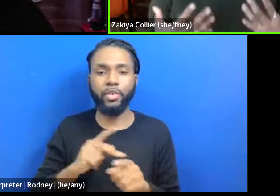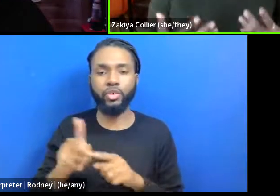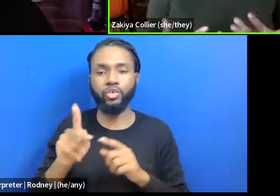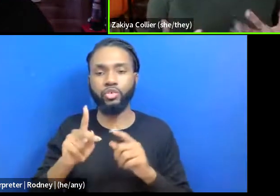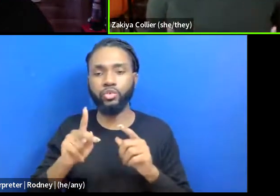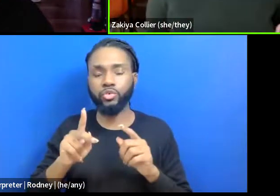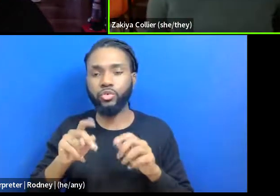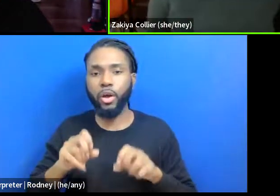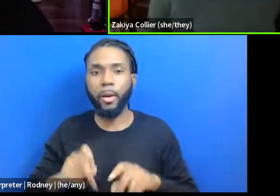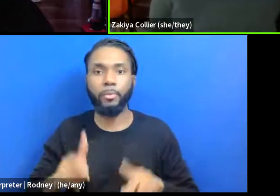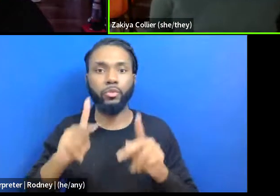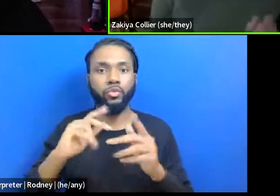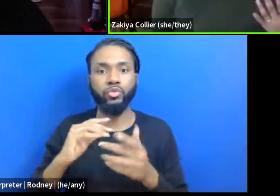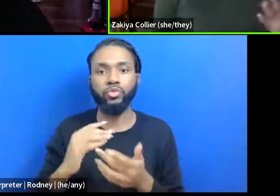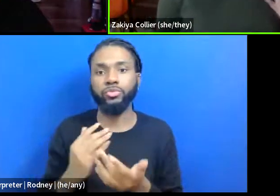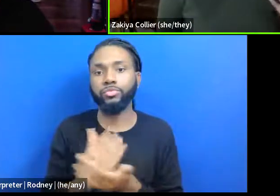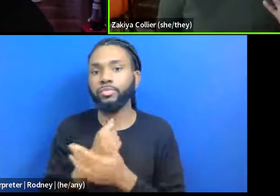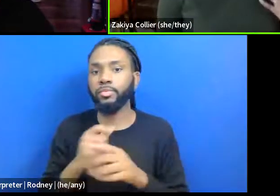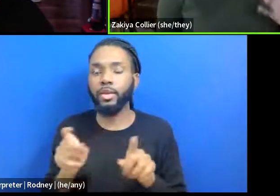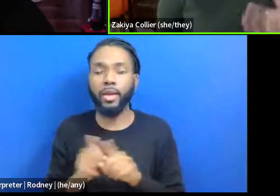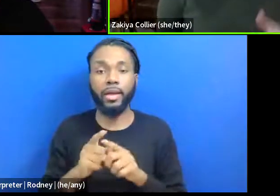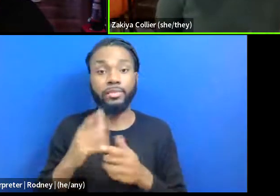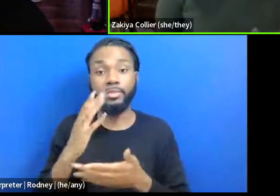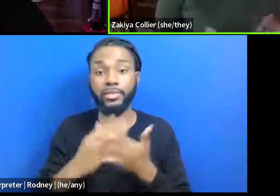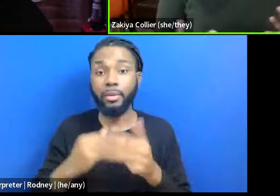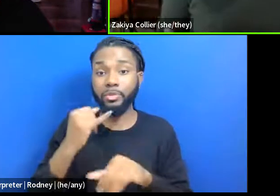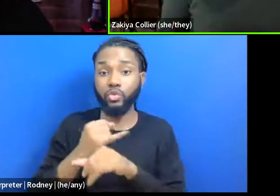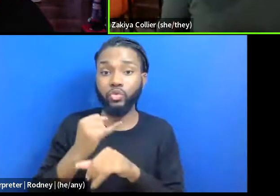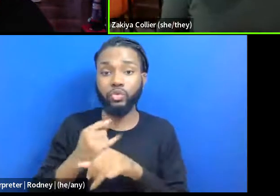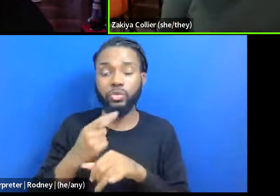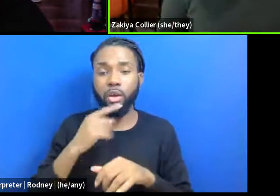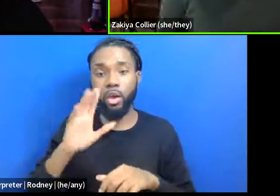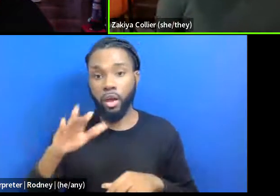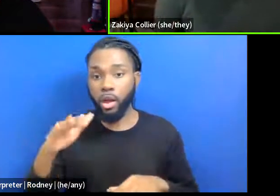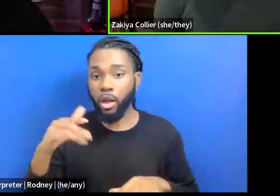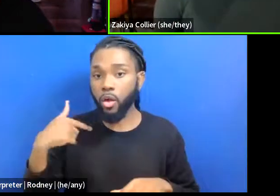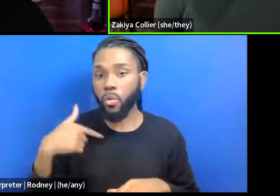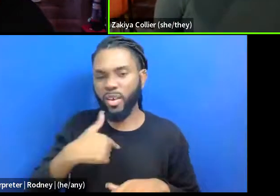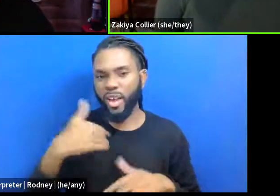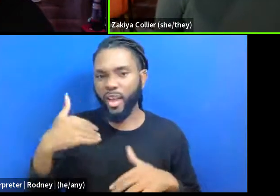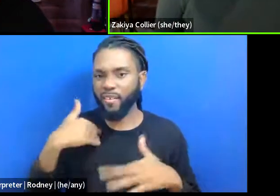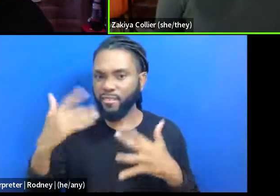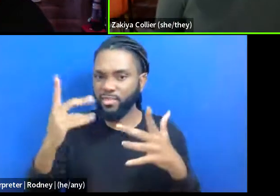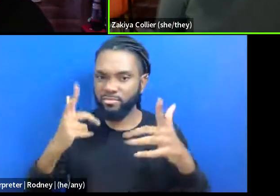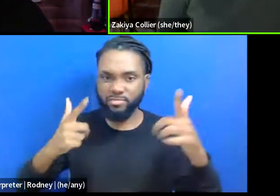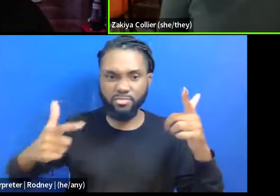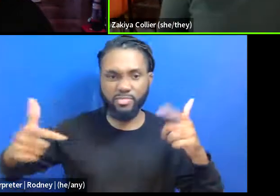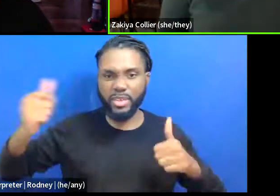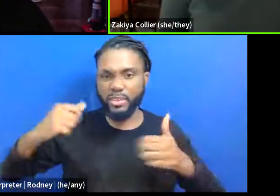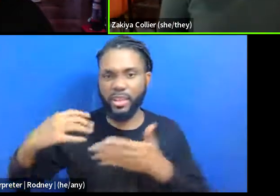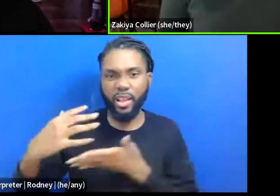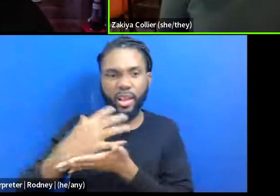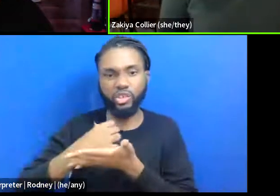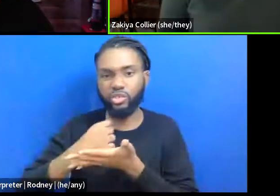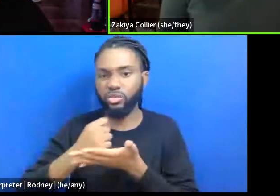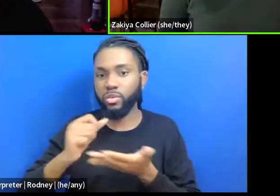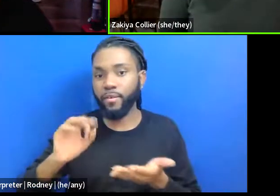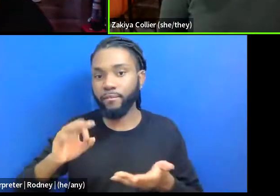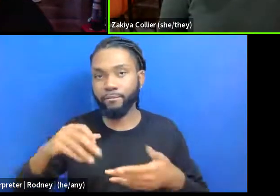like, some institutions being, like, we have, like, the biggest collection of, I don't know, like,